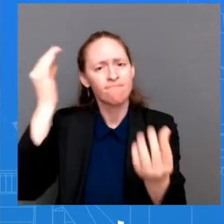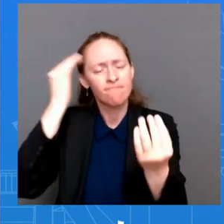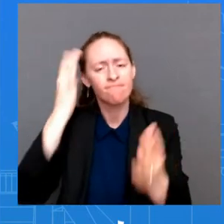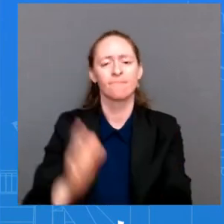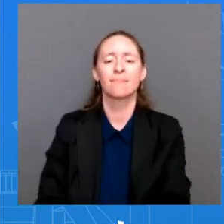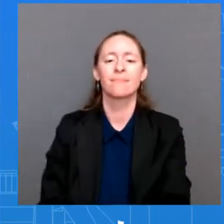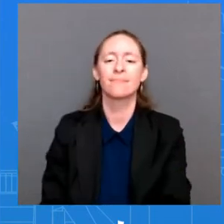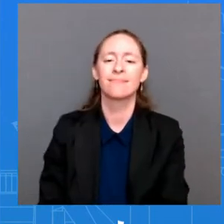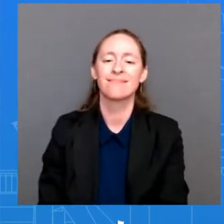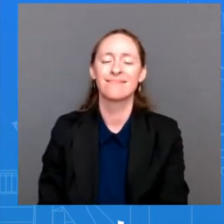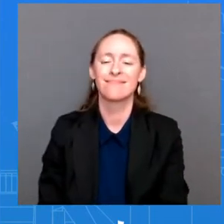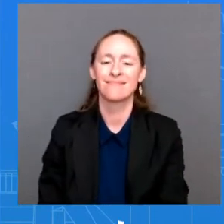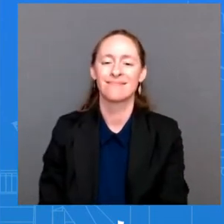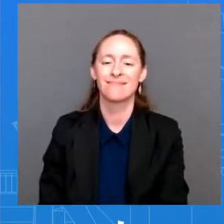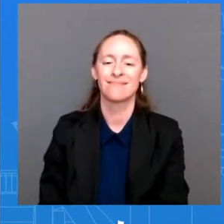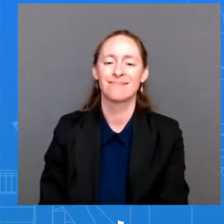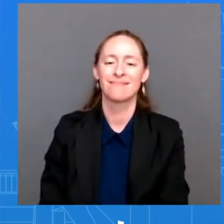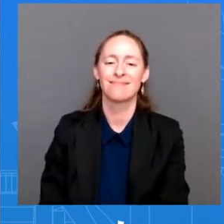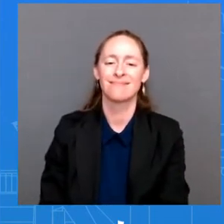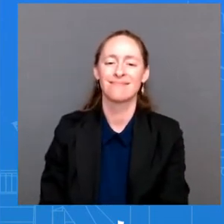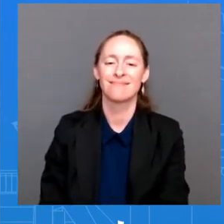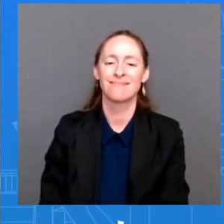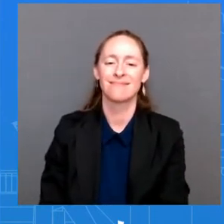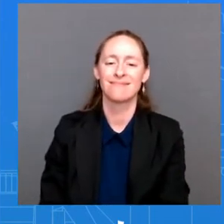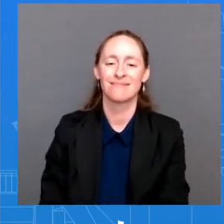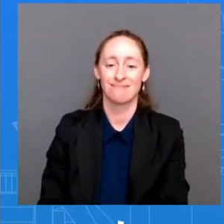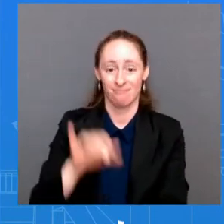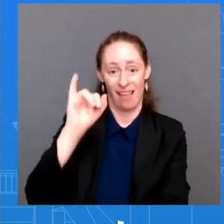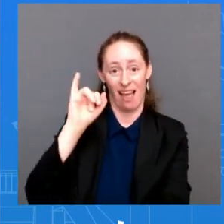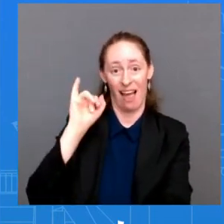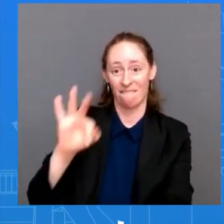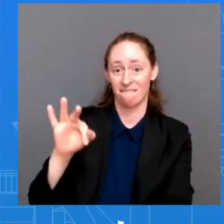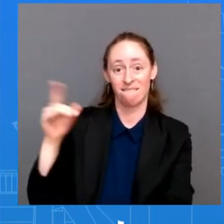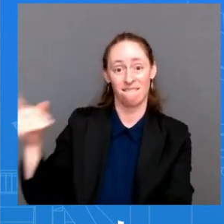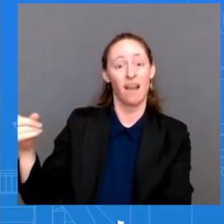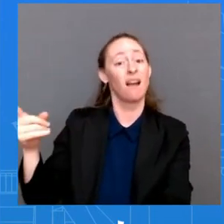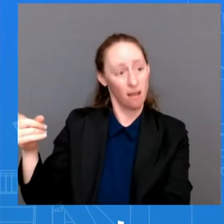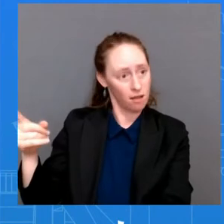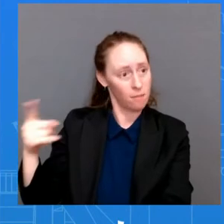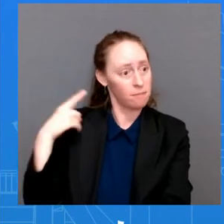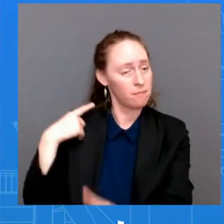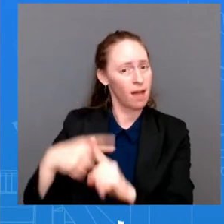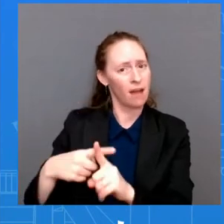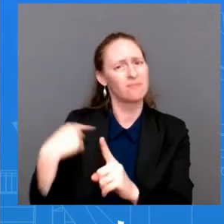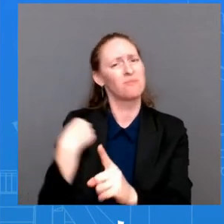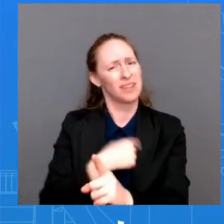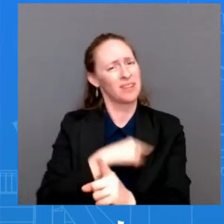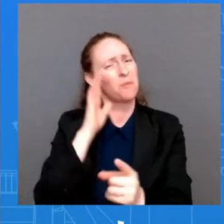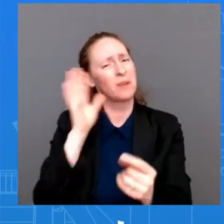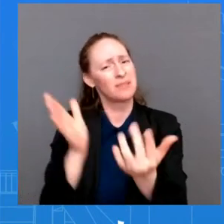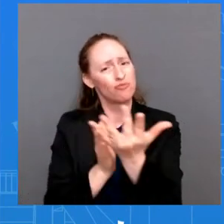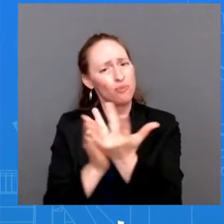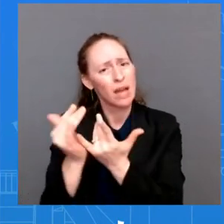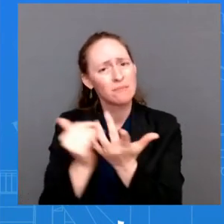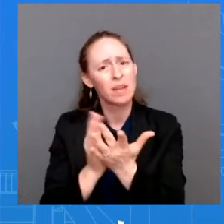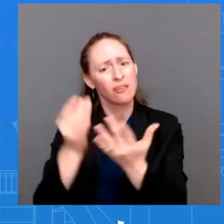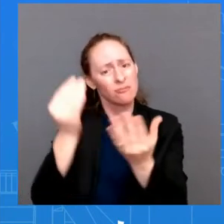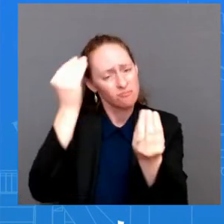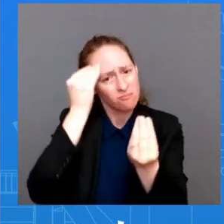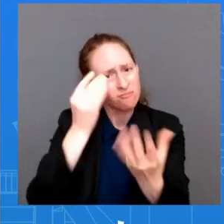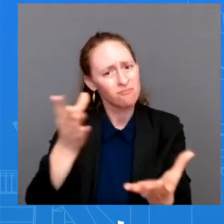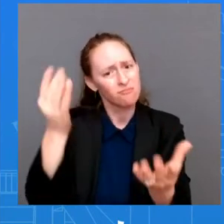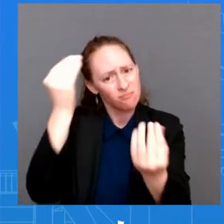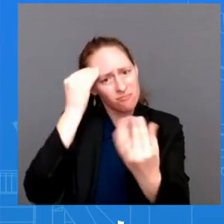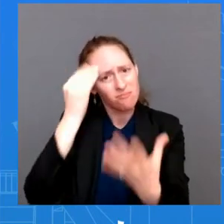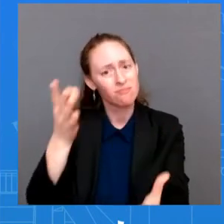were transparent that if he were to test positive again and have or have that relapse, he would share it, which we did. And and now he's